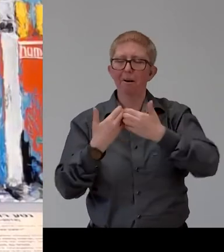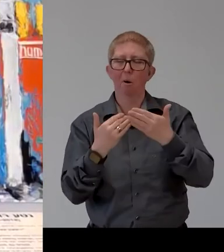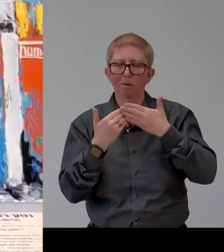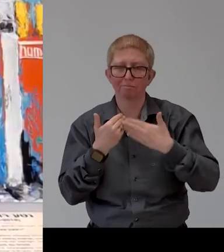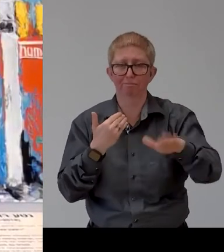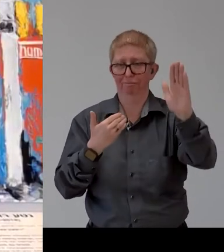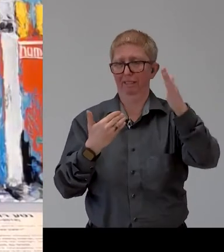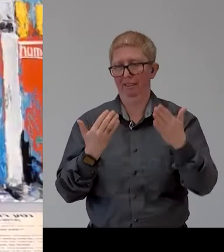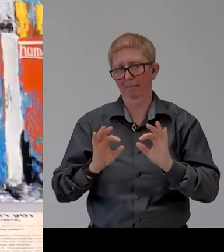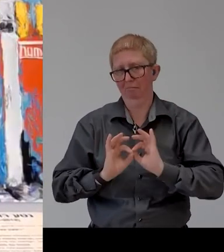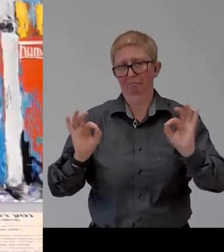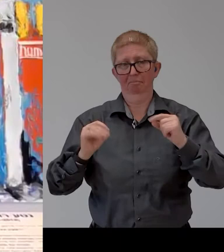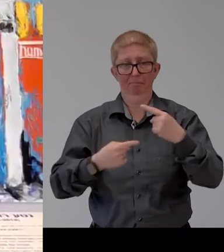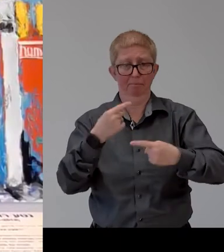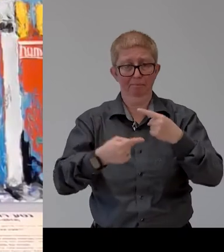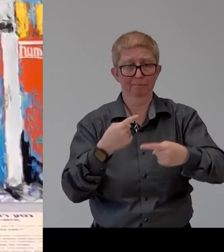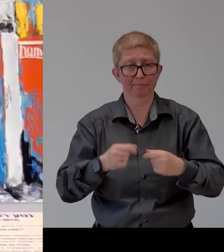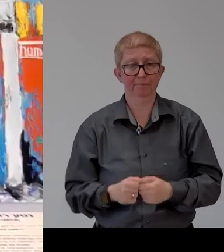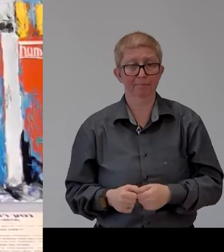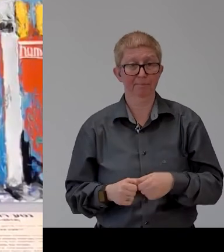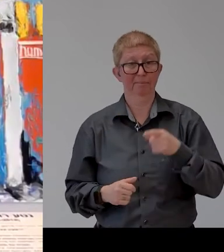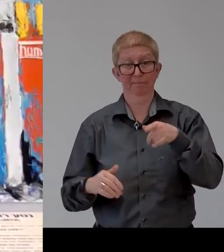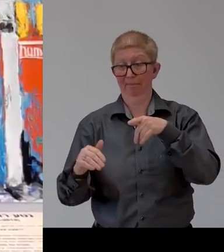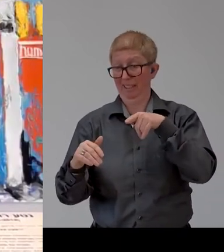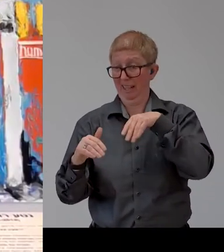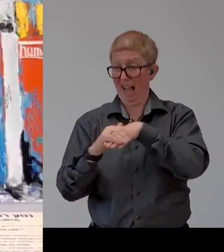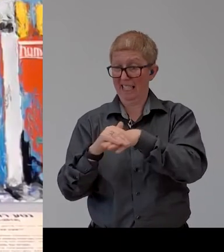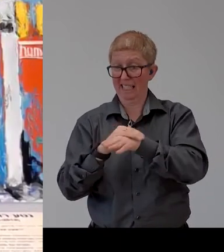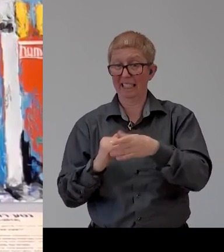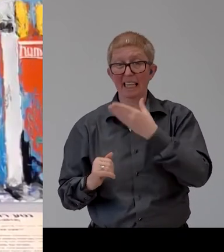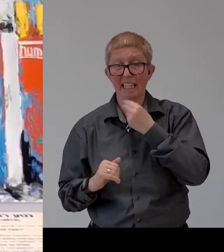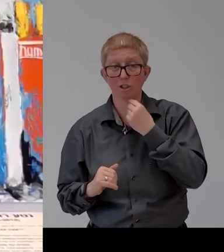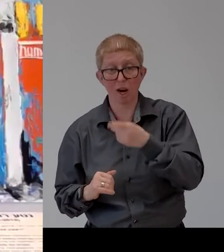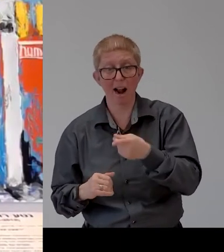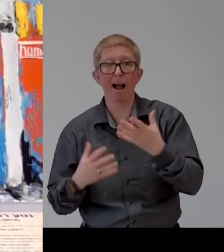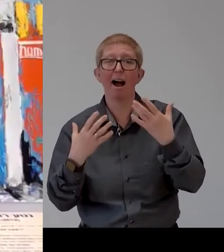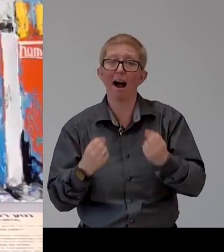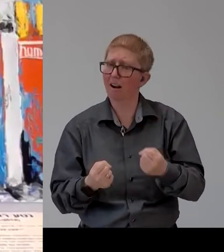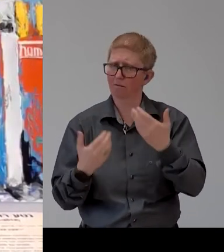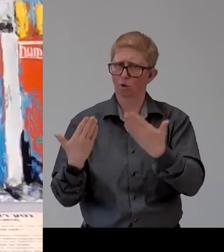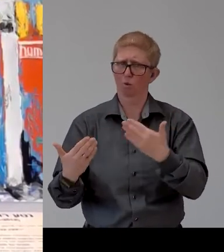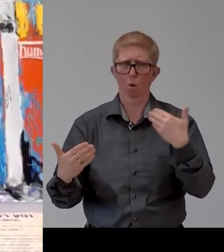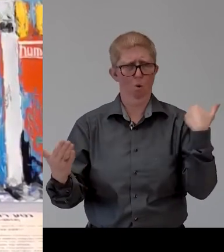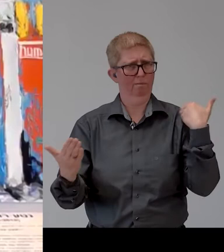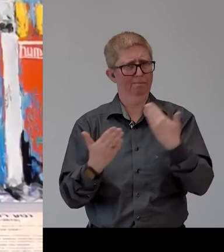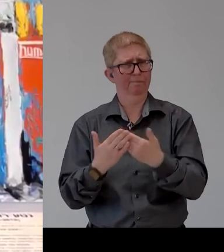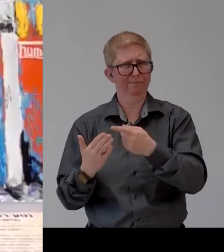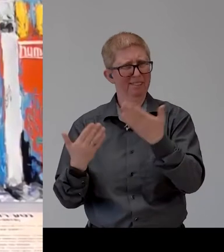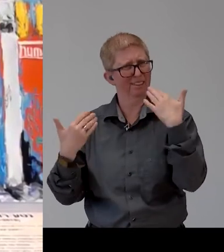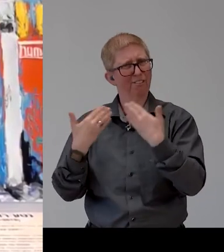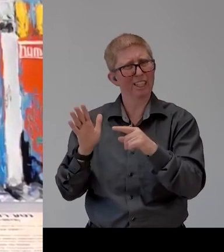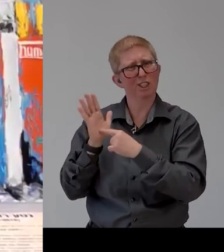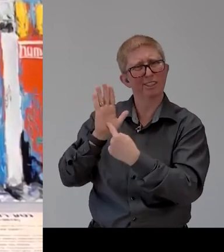chance that uh access israel likes our webinars to always be in this format with all the windows that i can see you guys if anybody would like to share